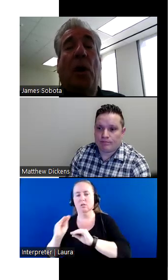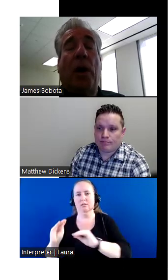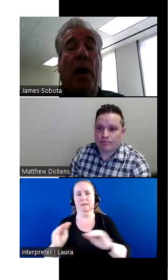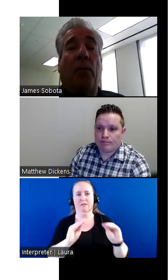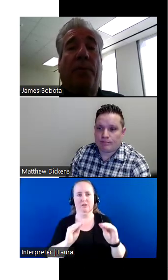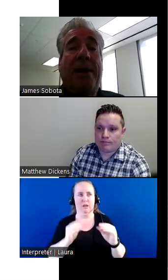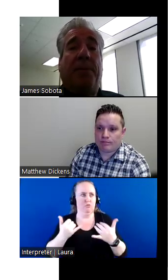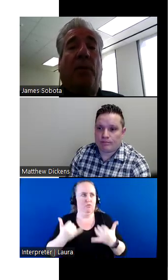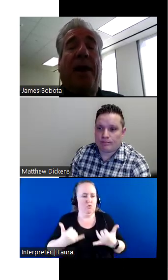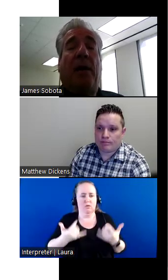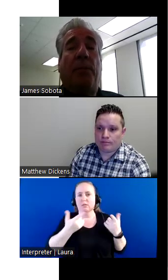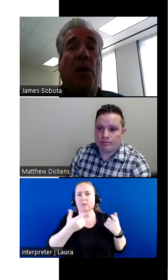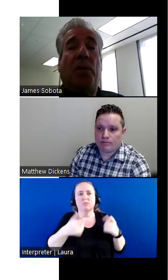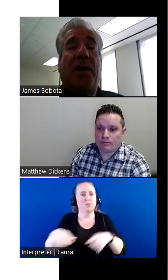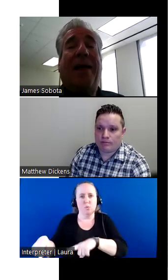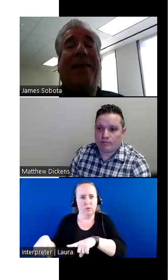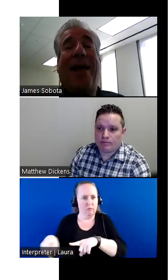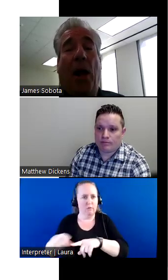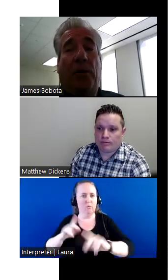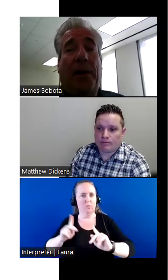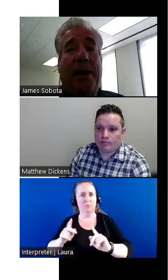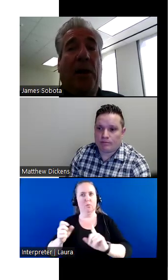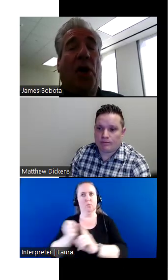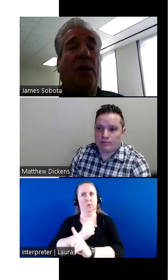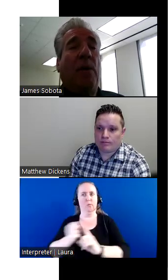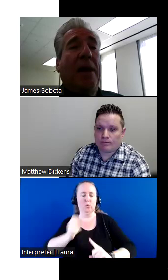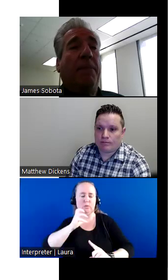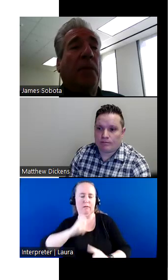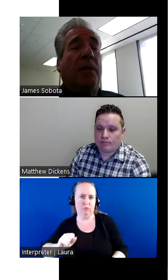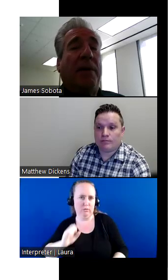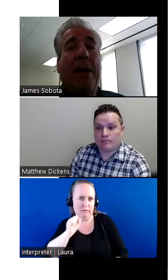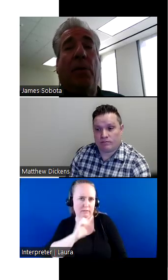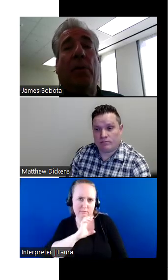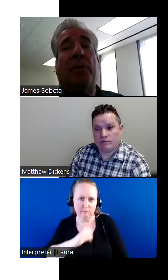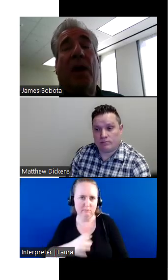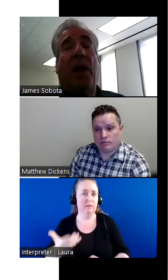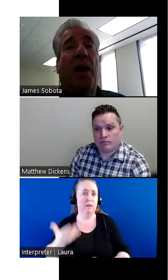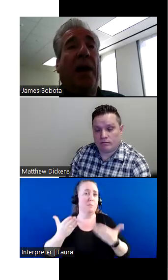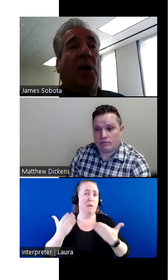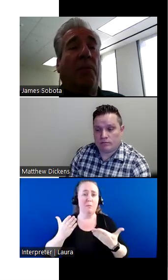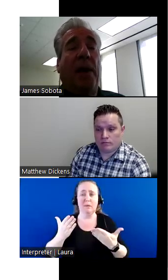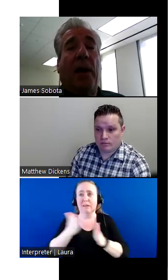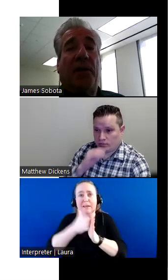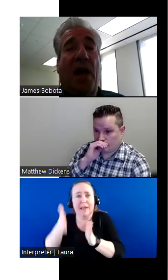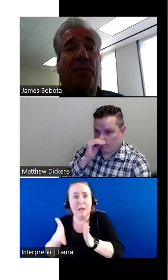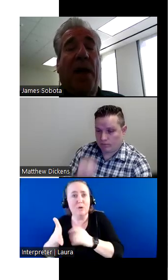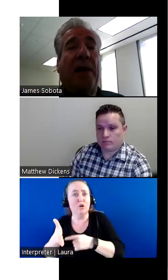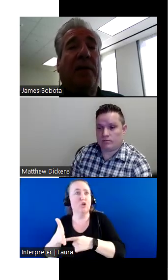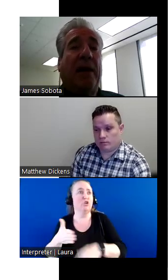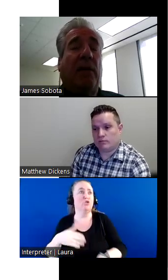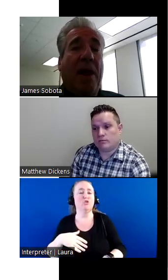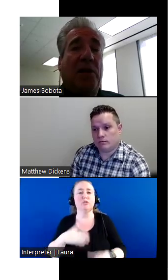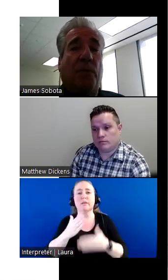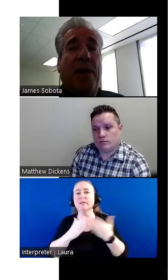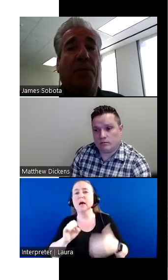what's going on with people that abuse the elderly. And it could be neighbors. It could be a suspect